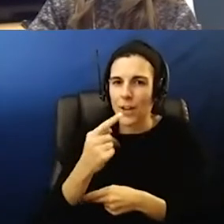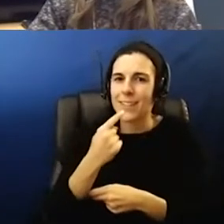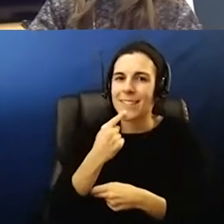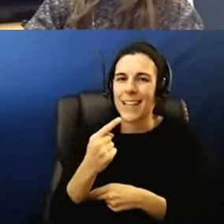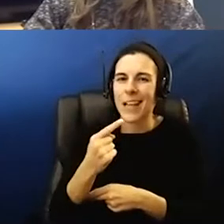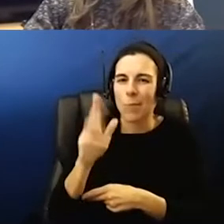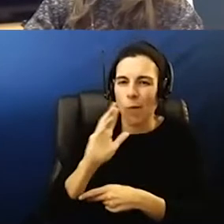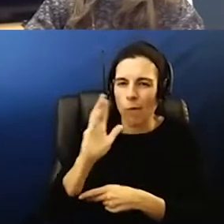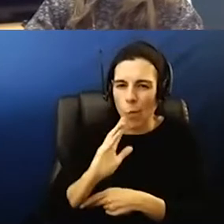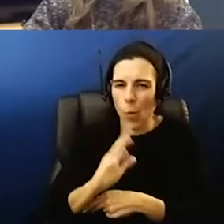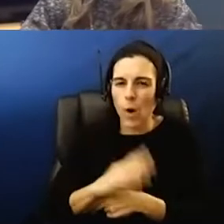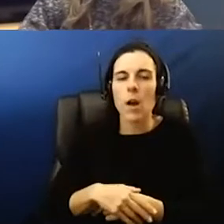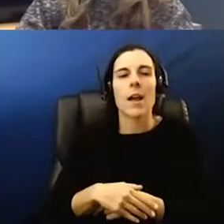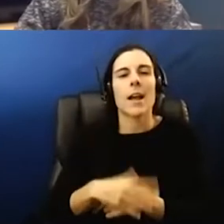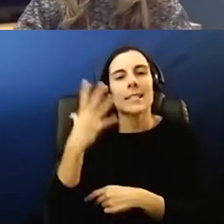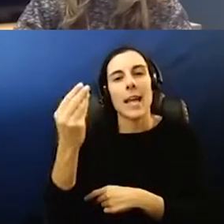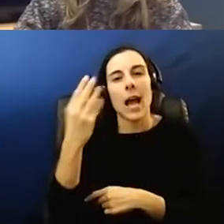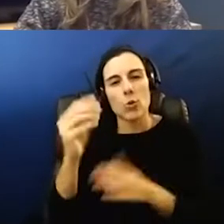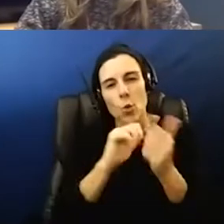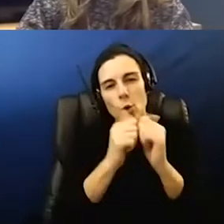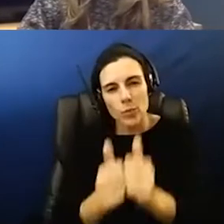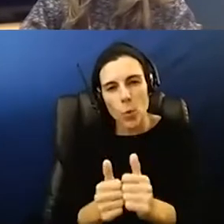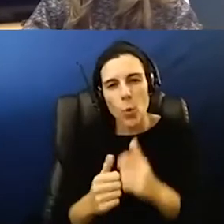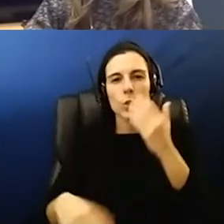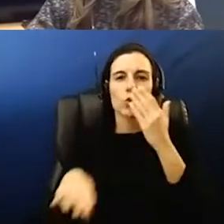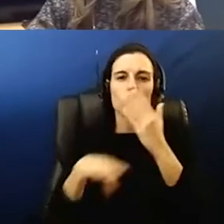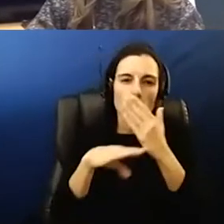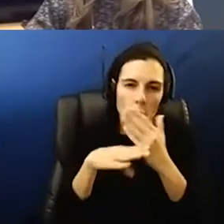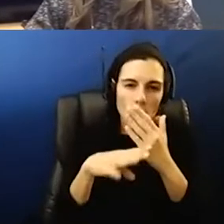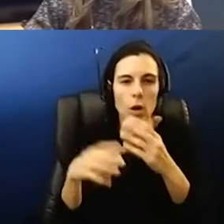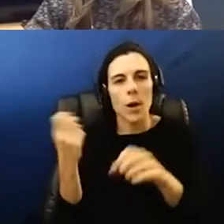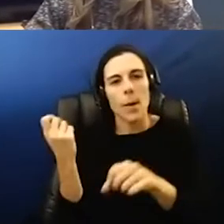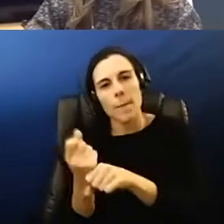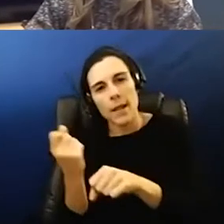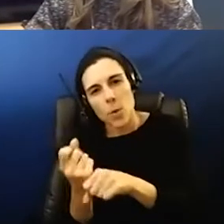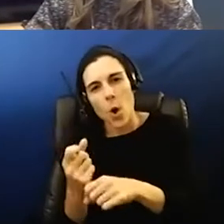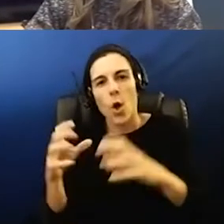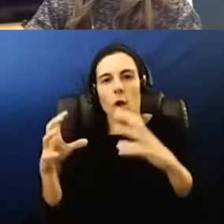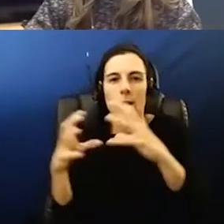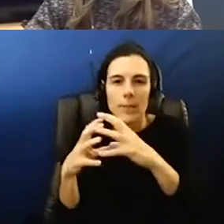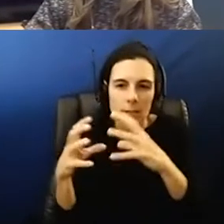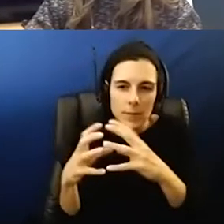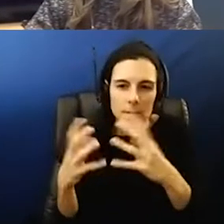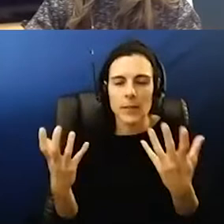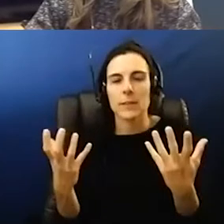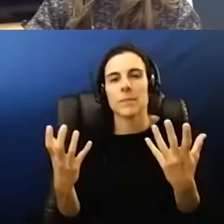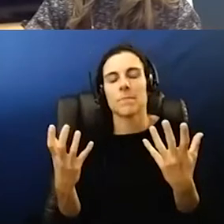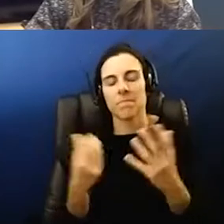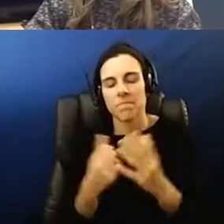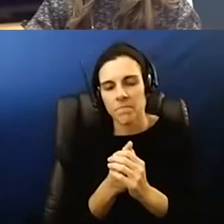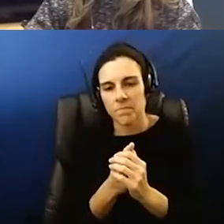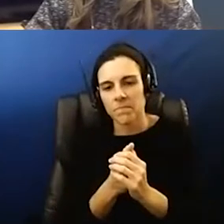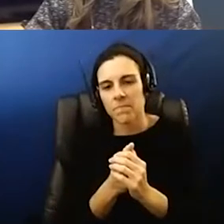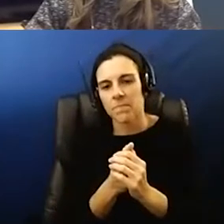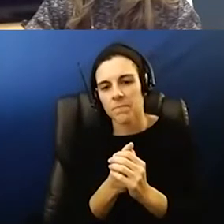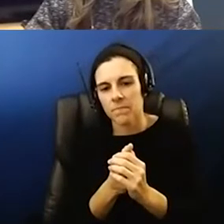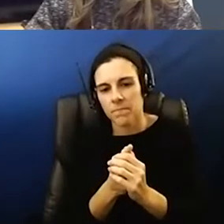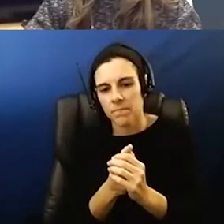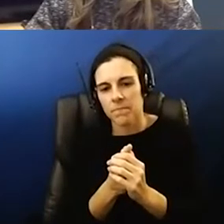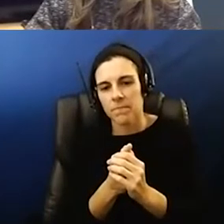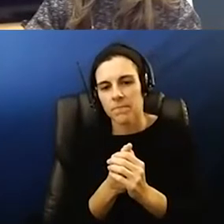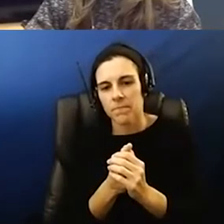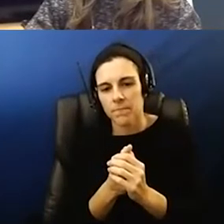sports with baseball and softball and soccer and uh soccer is kind of a winter into spring sport um